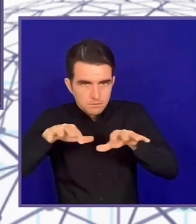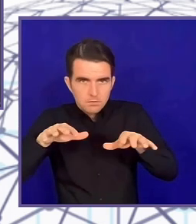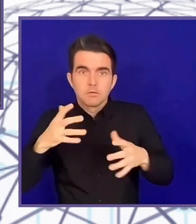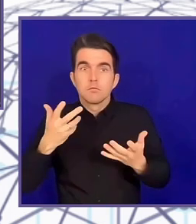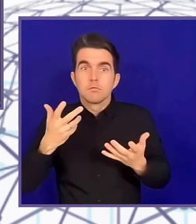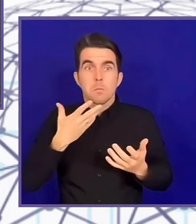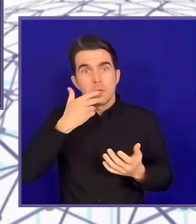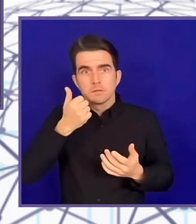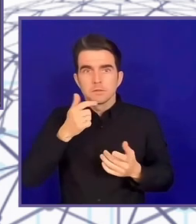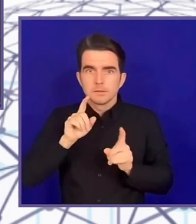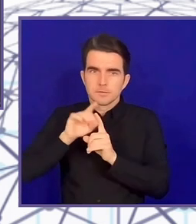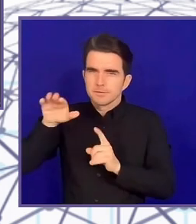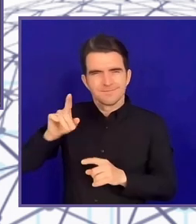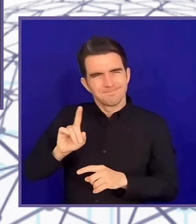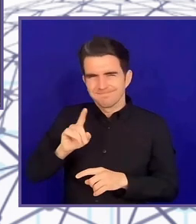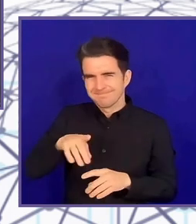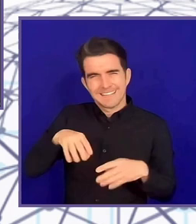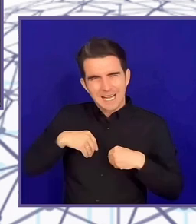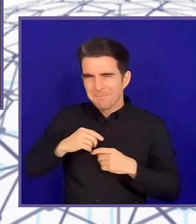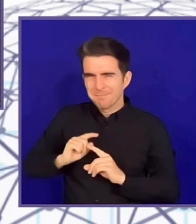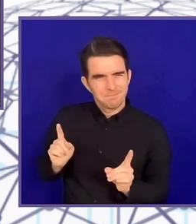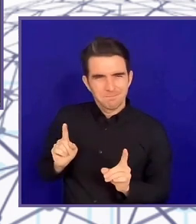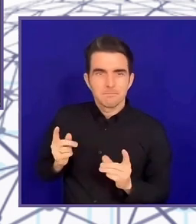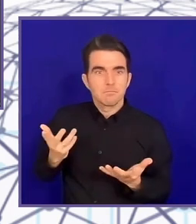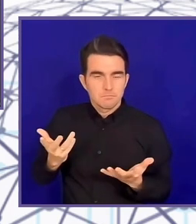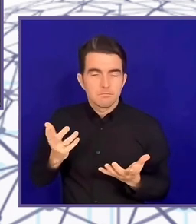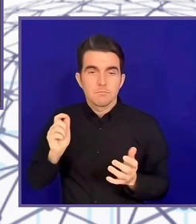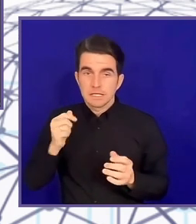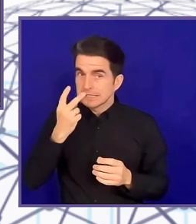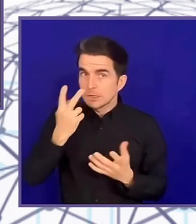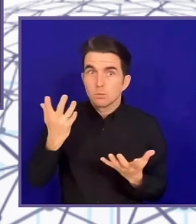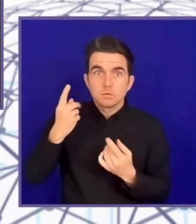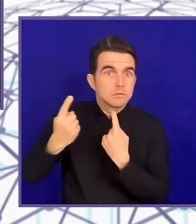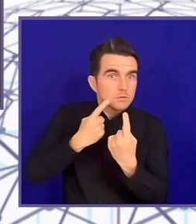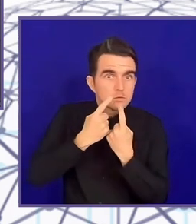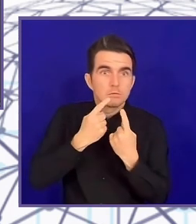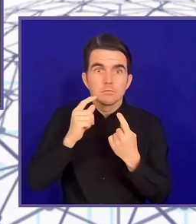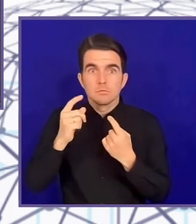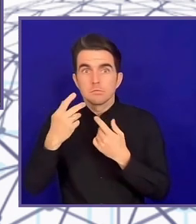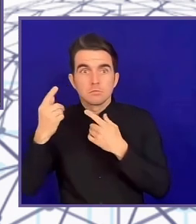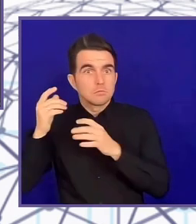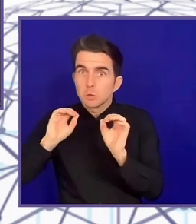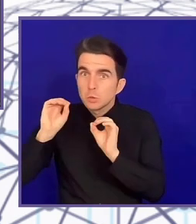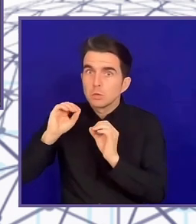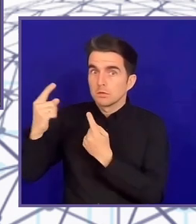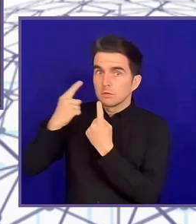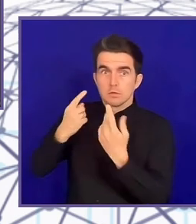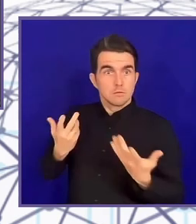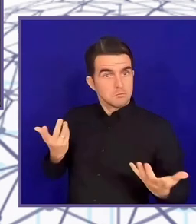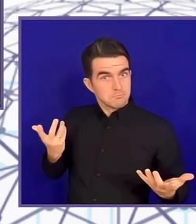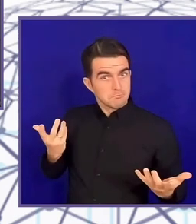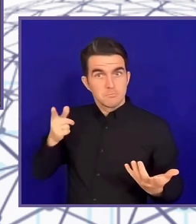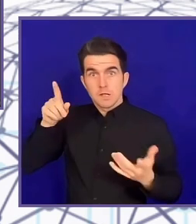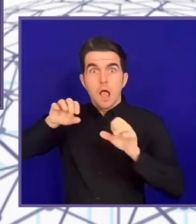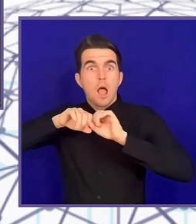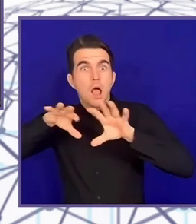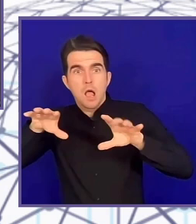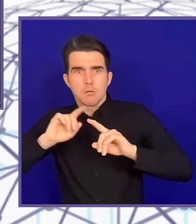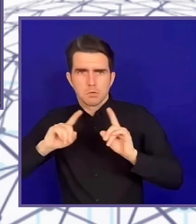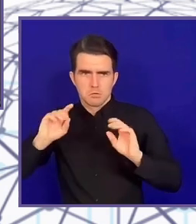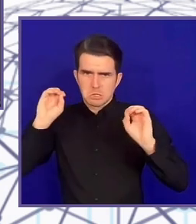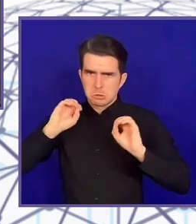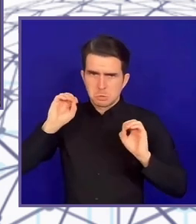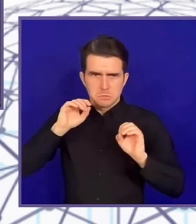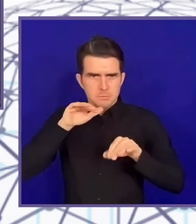hands. And people are getting called out. I think that's something positive and, you know, adds some stick to the